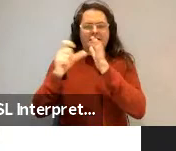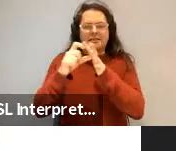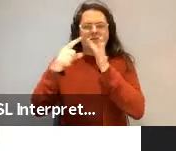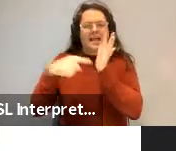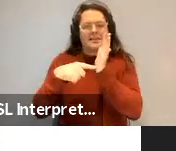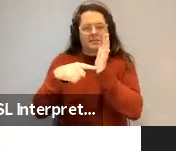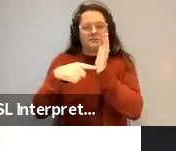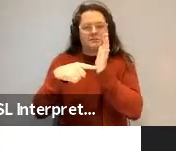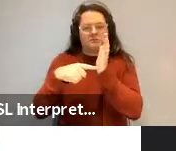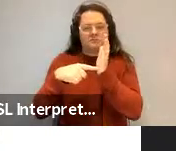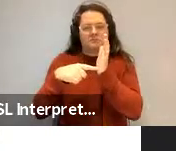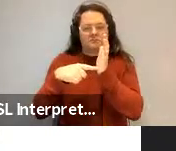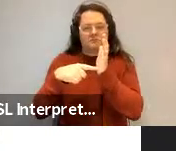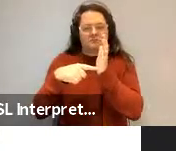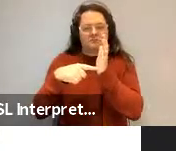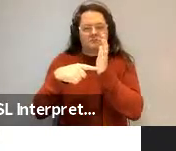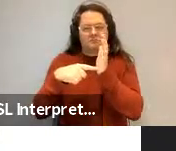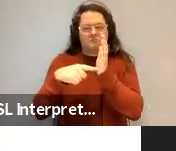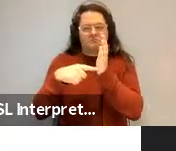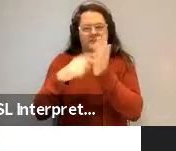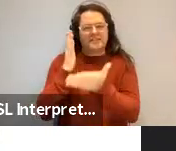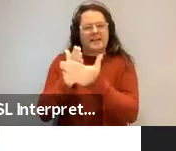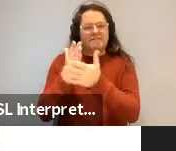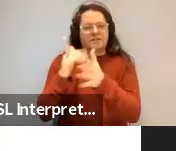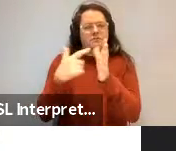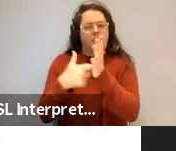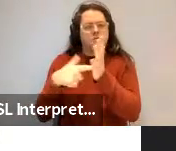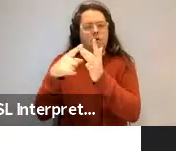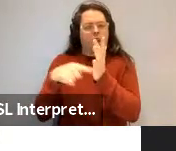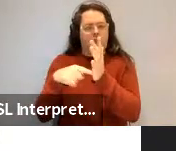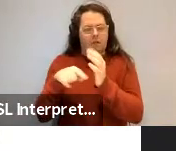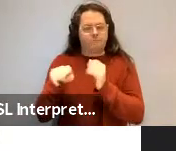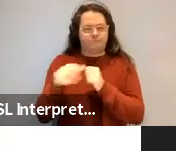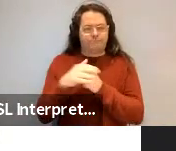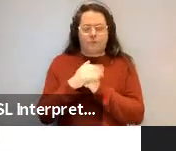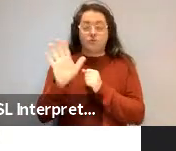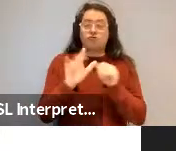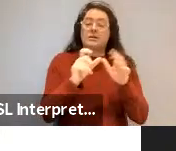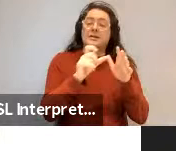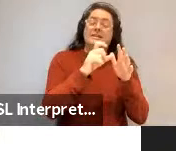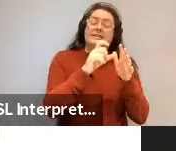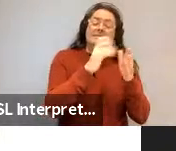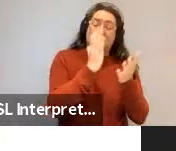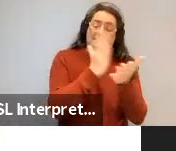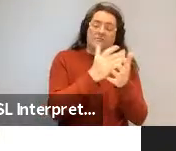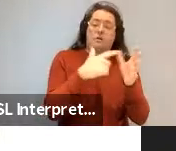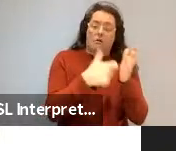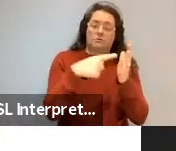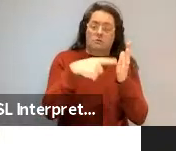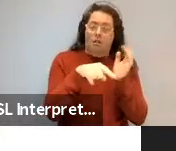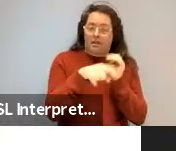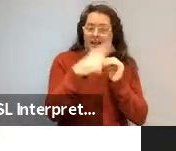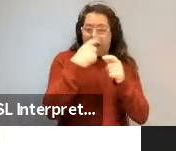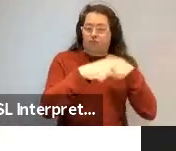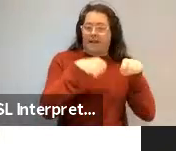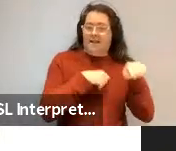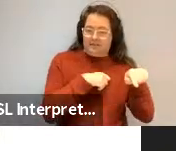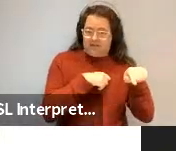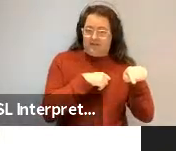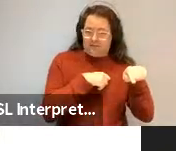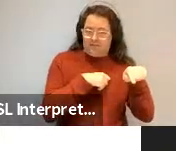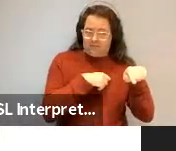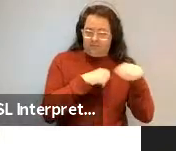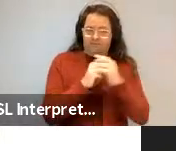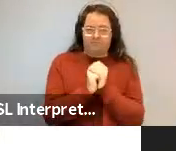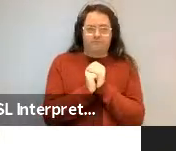familiar to many of you. And here's a map from the wonderful walls, which is online. So the, the, um,